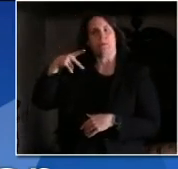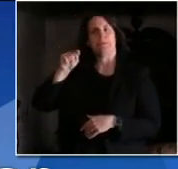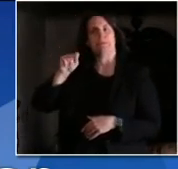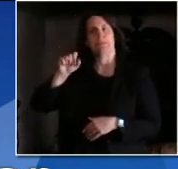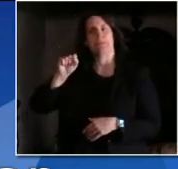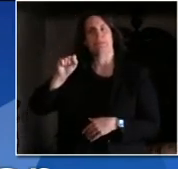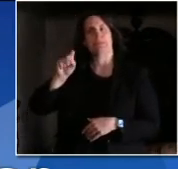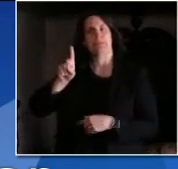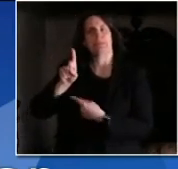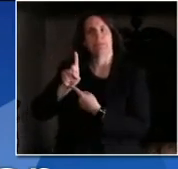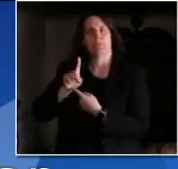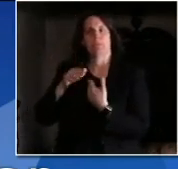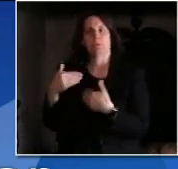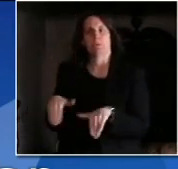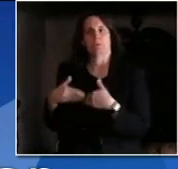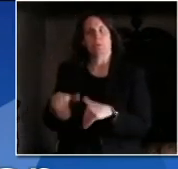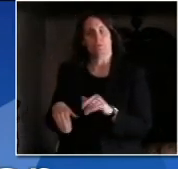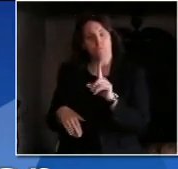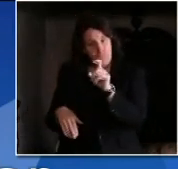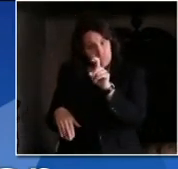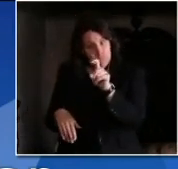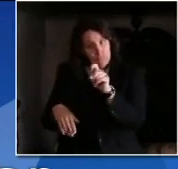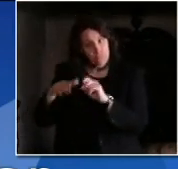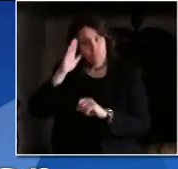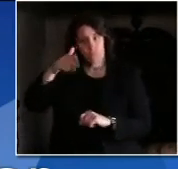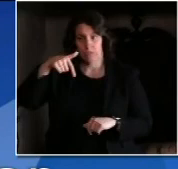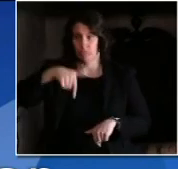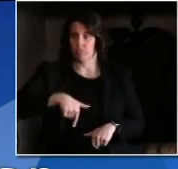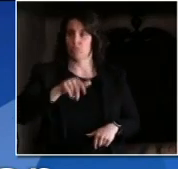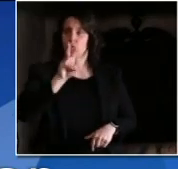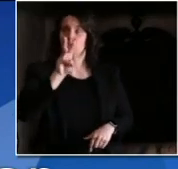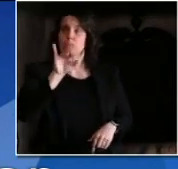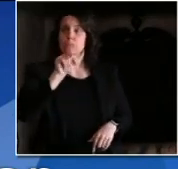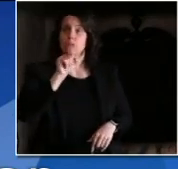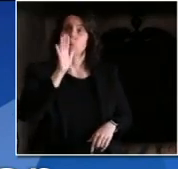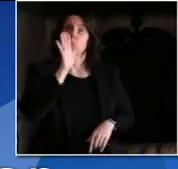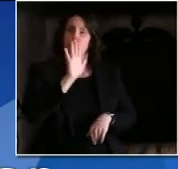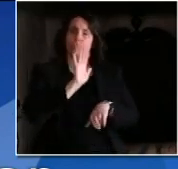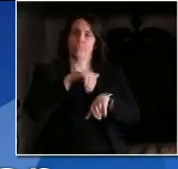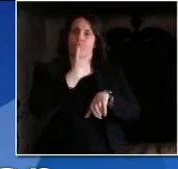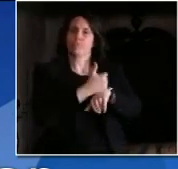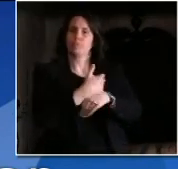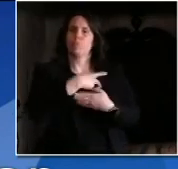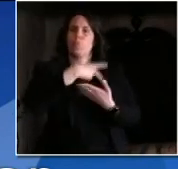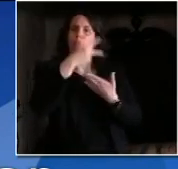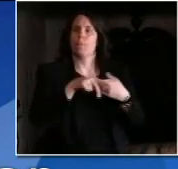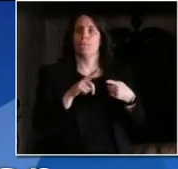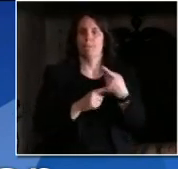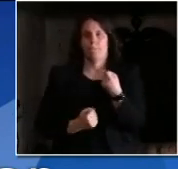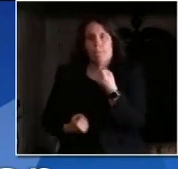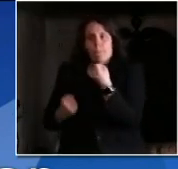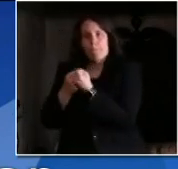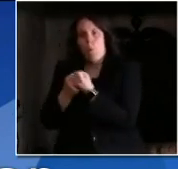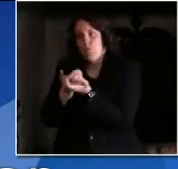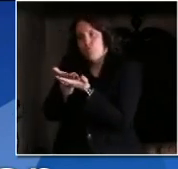that those healthcare workers and first responders will be provided with immediate resources and counseling